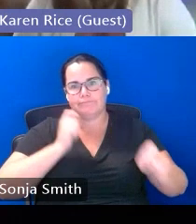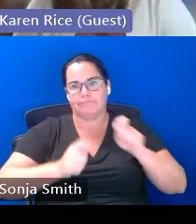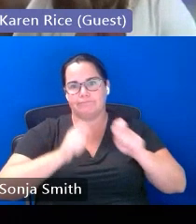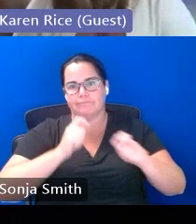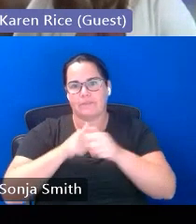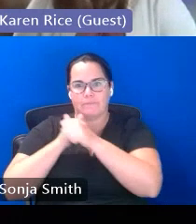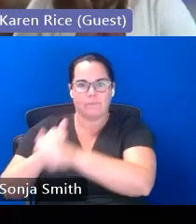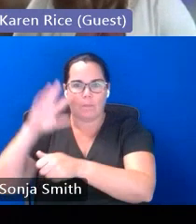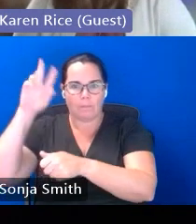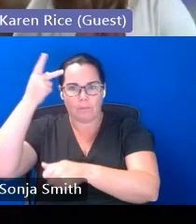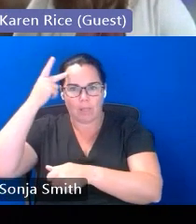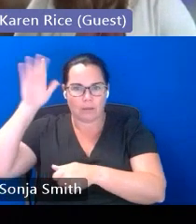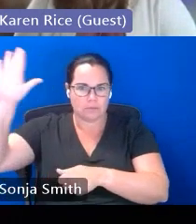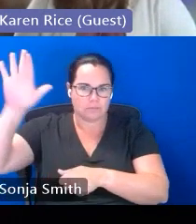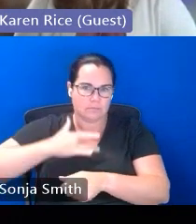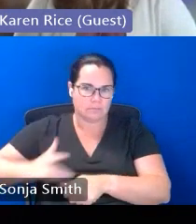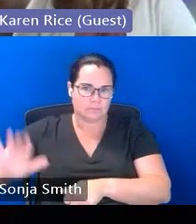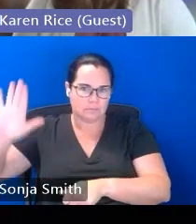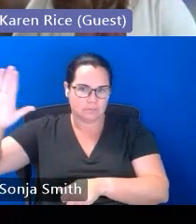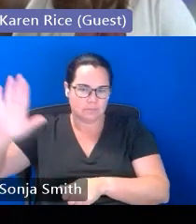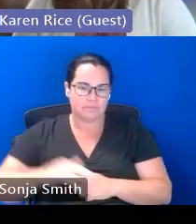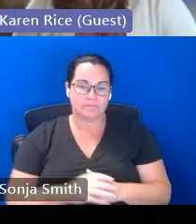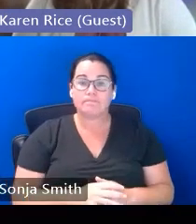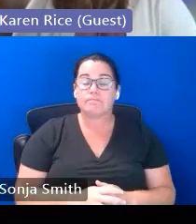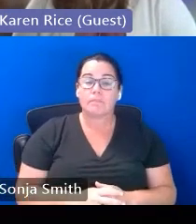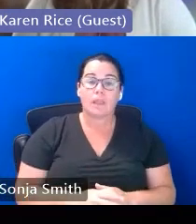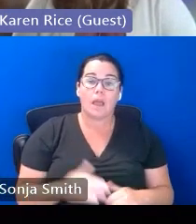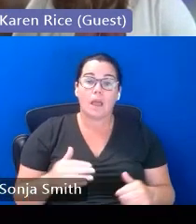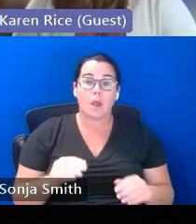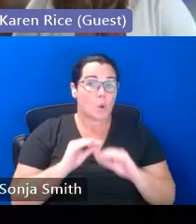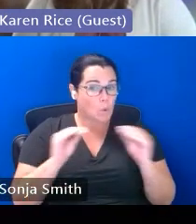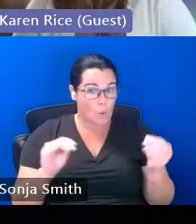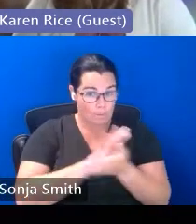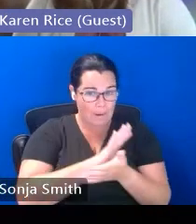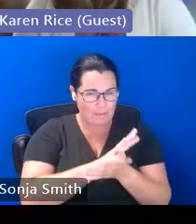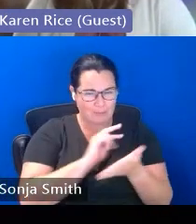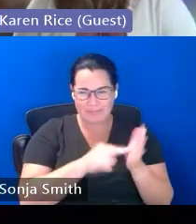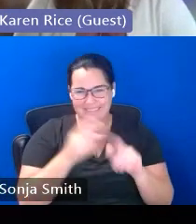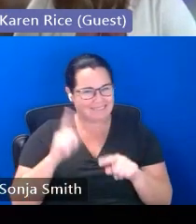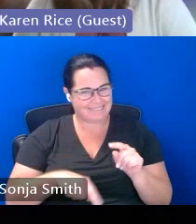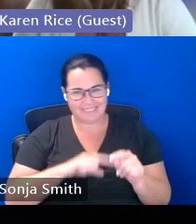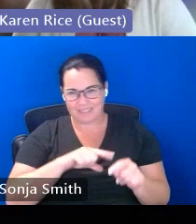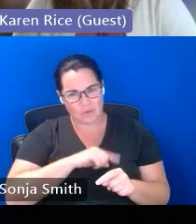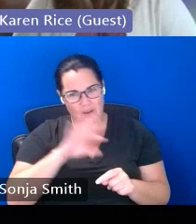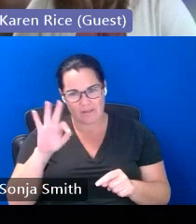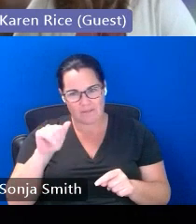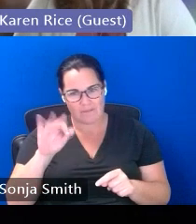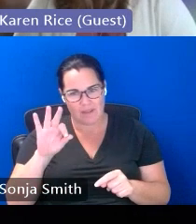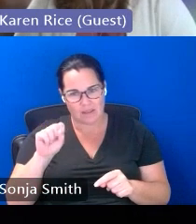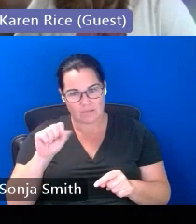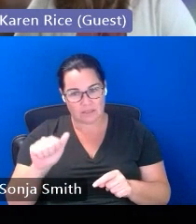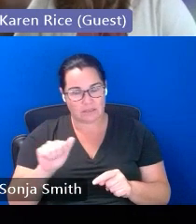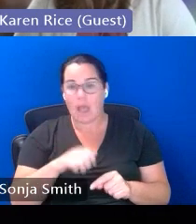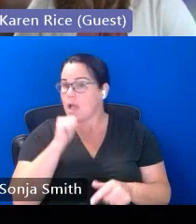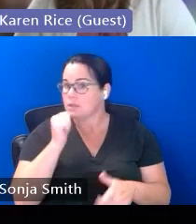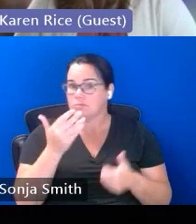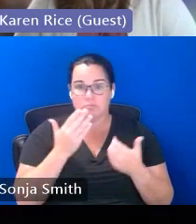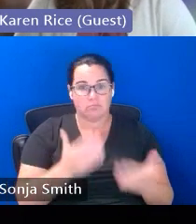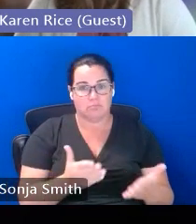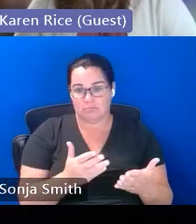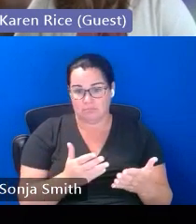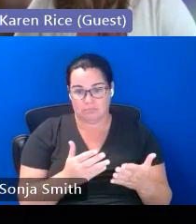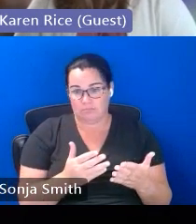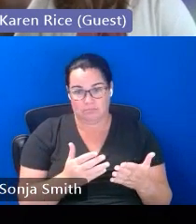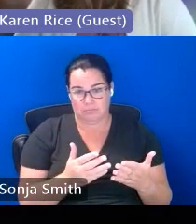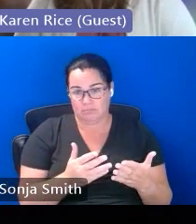undocumented youth are not eligible for fafsa um they i would say in general i would not recommend that an unaccompanied youth even fill out a